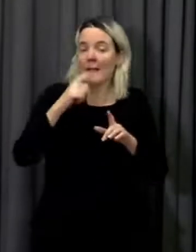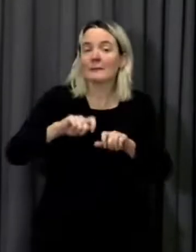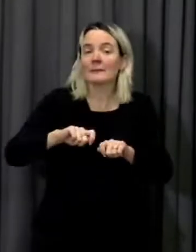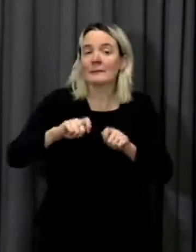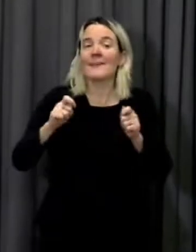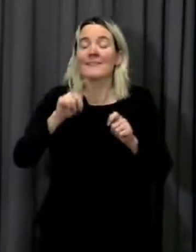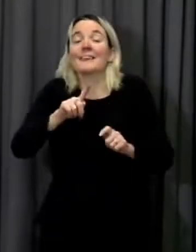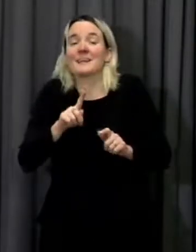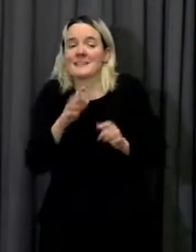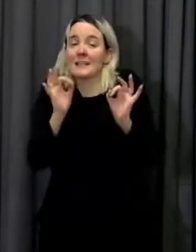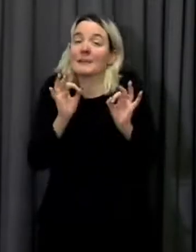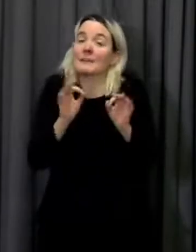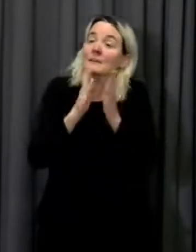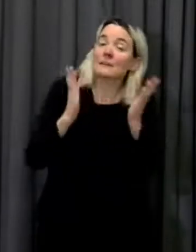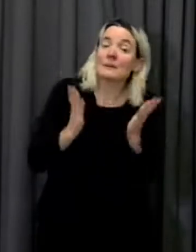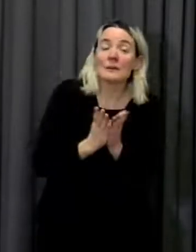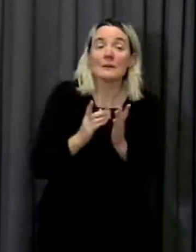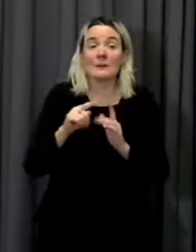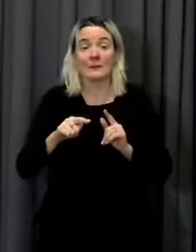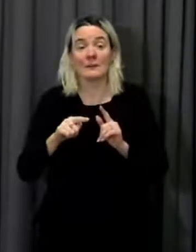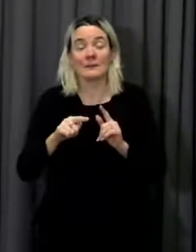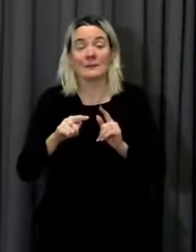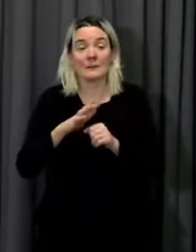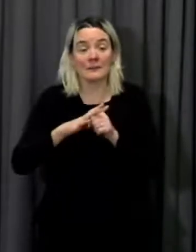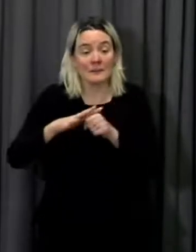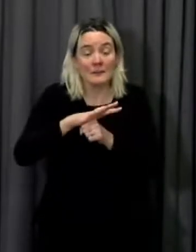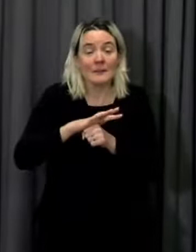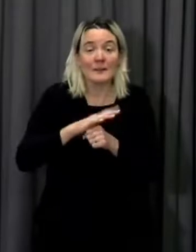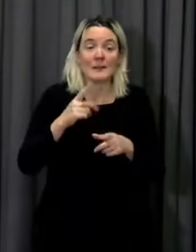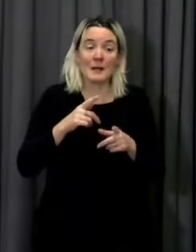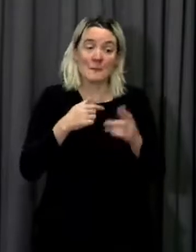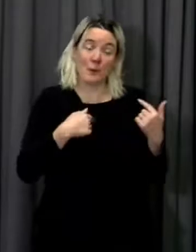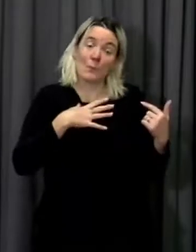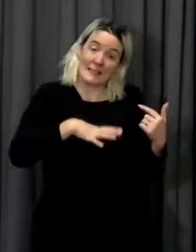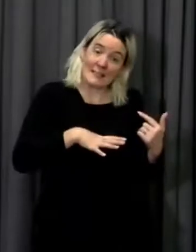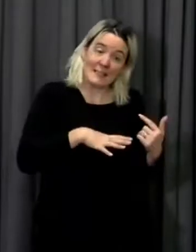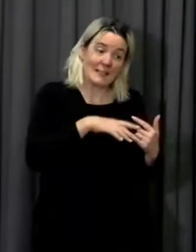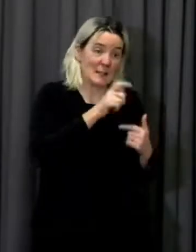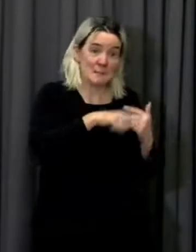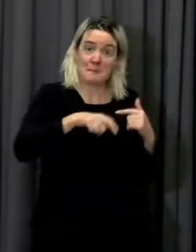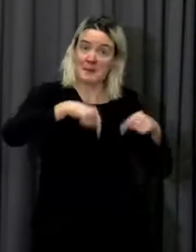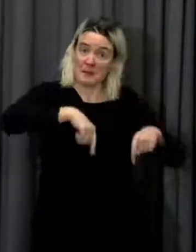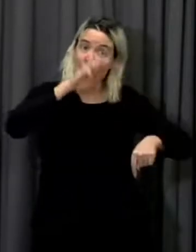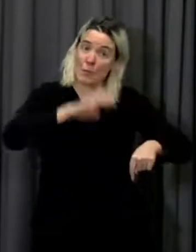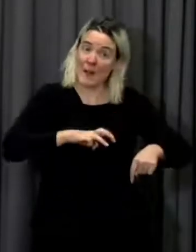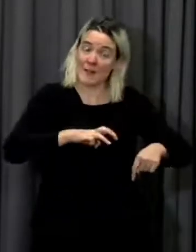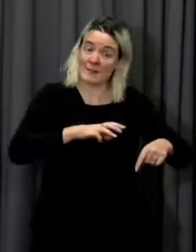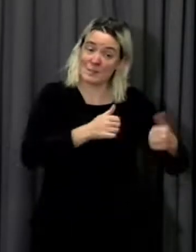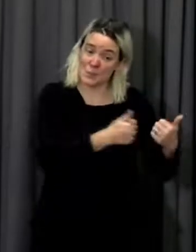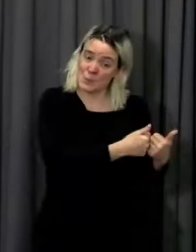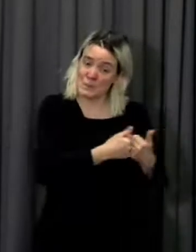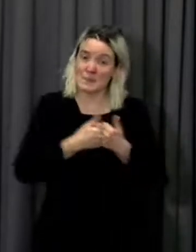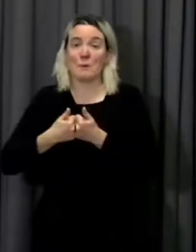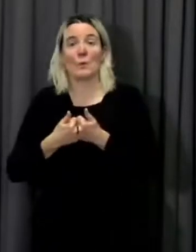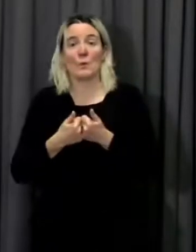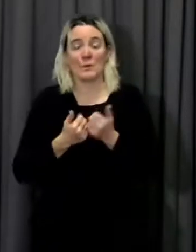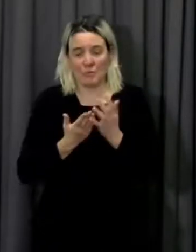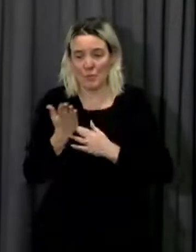towards and we won't be able to do it unless the people of Wales come with us do go tomorrow cake